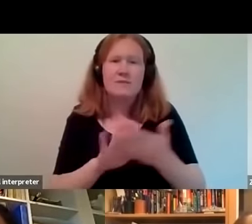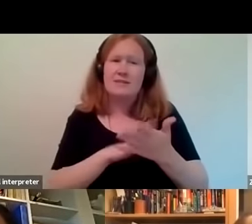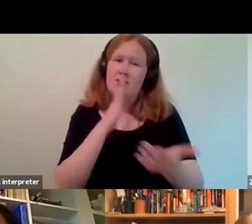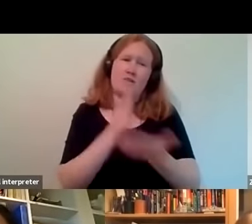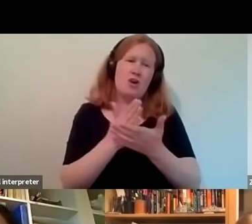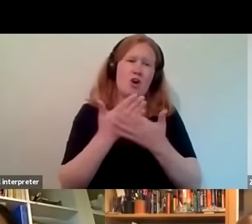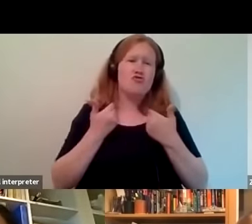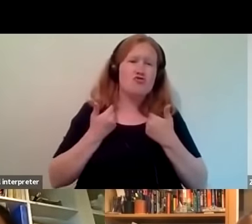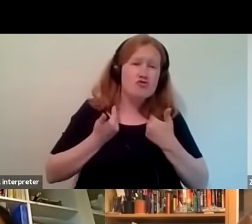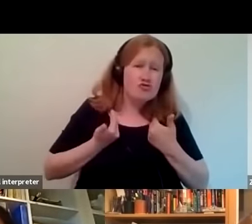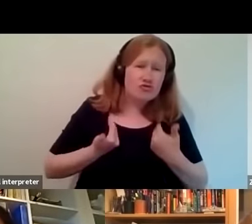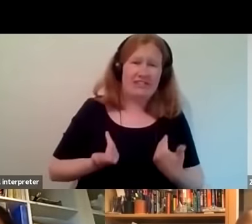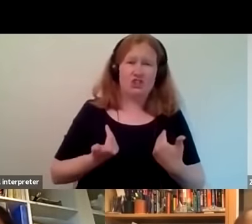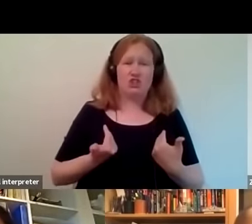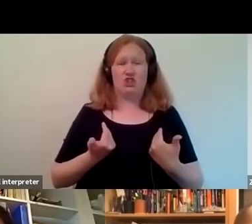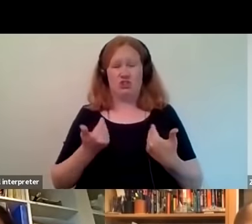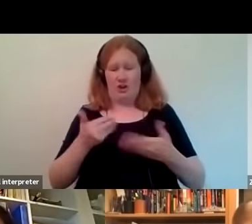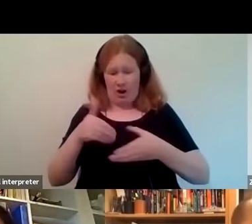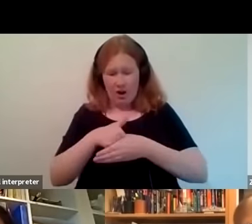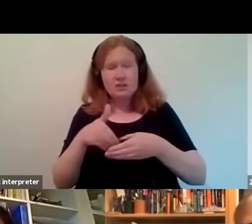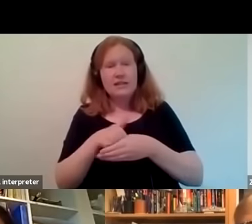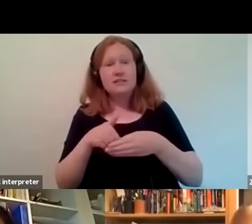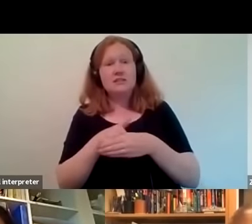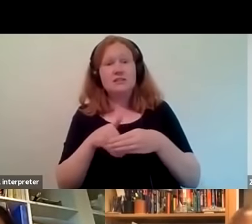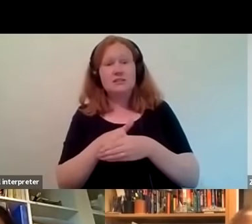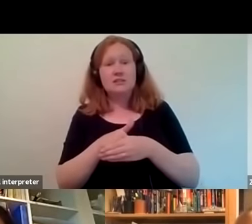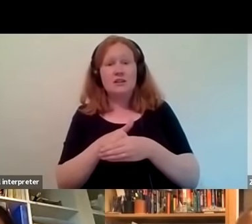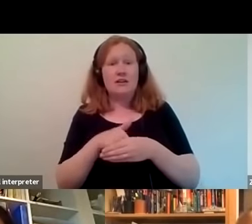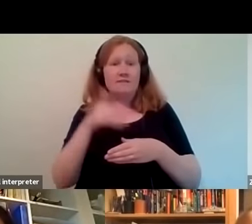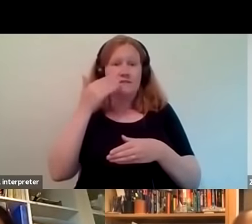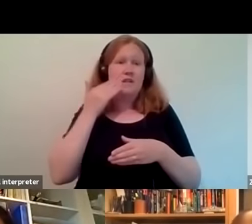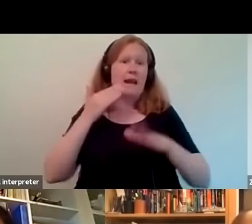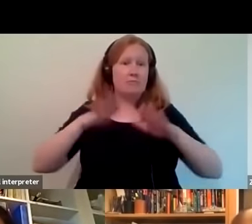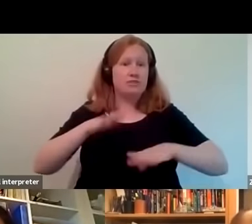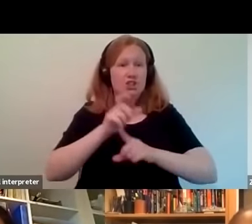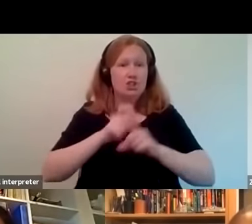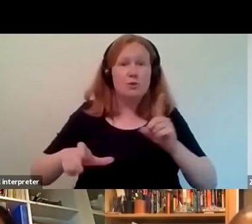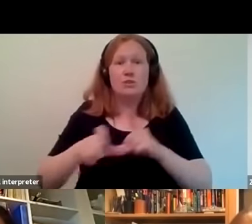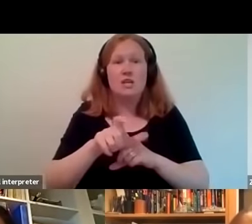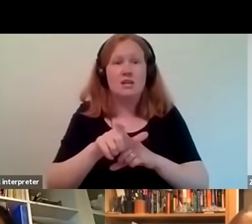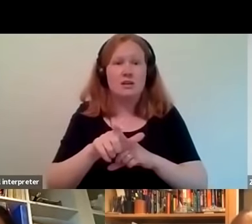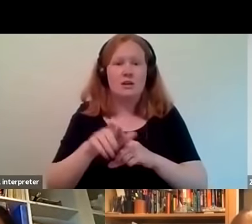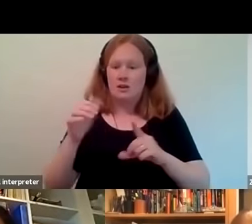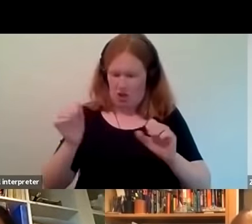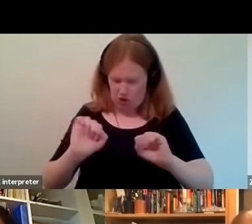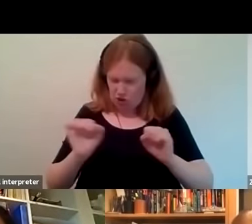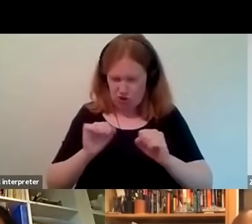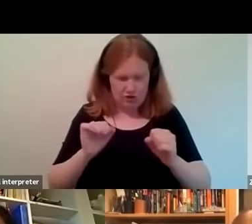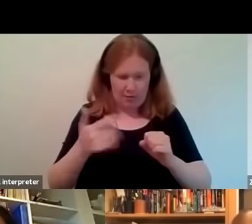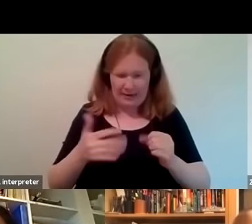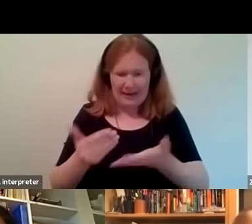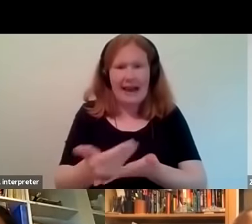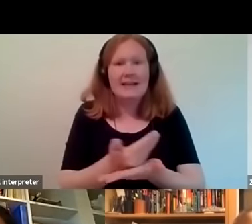rich collection of content within the black british uh community that's not been collected that